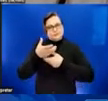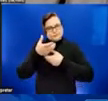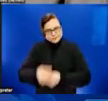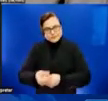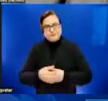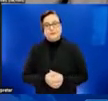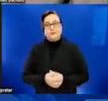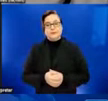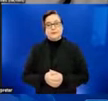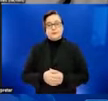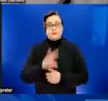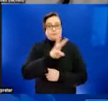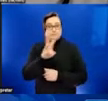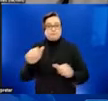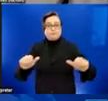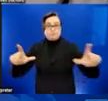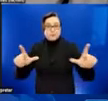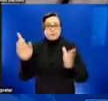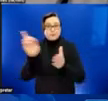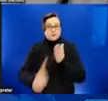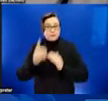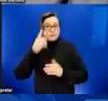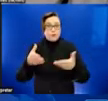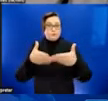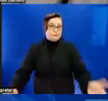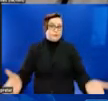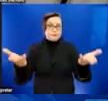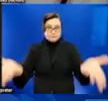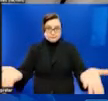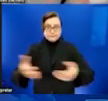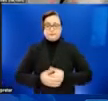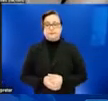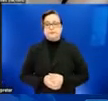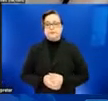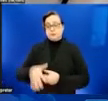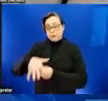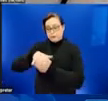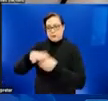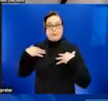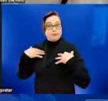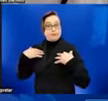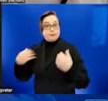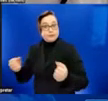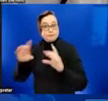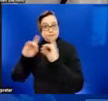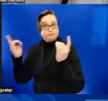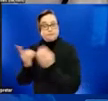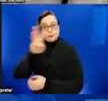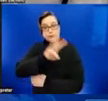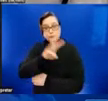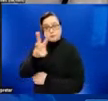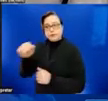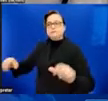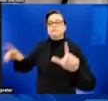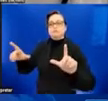We encourage you to also go to your local and state health departments, Department of Health's websites to get the latest